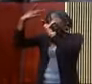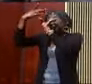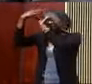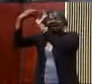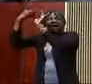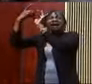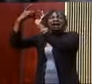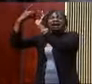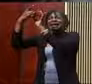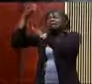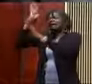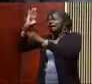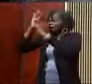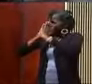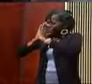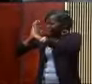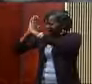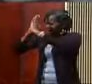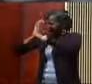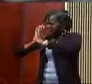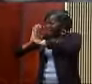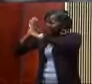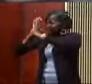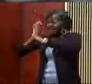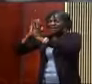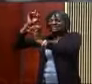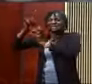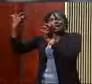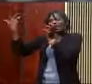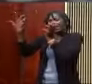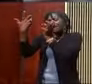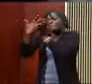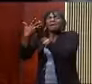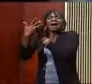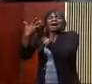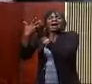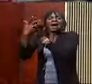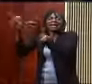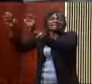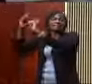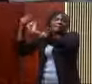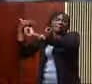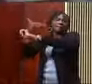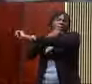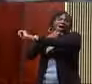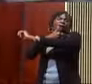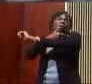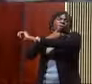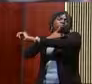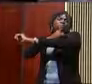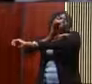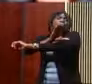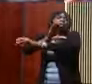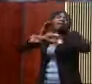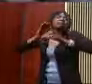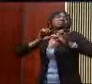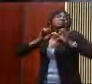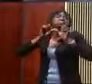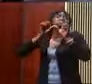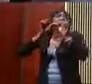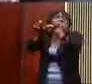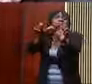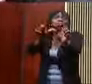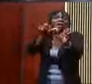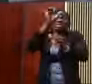providential plug who will give your power to move through this planet. That's what prayer does. Prayer